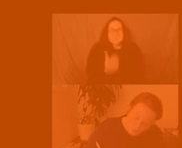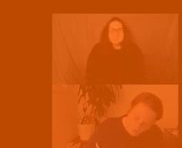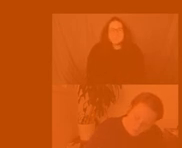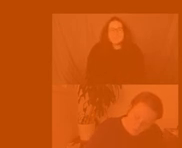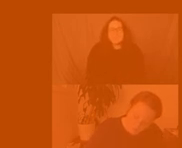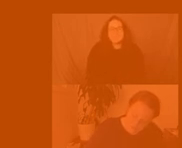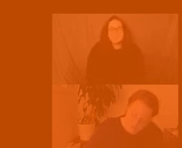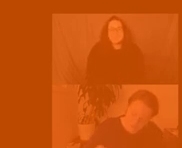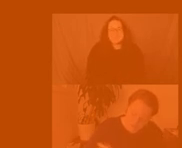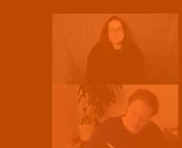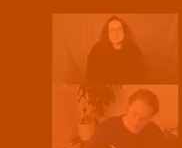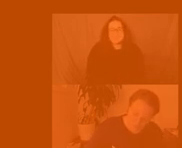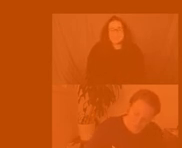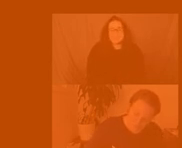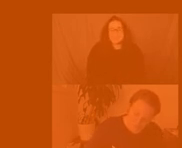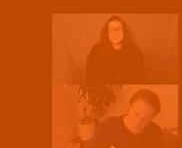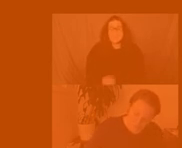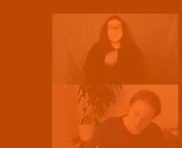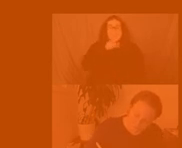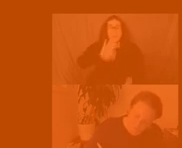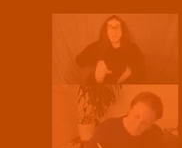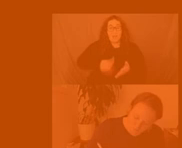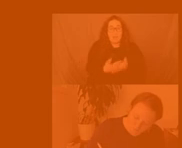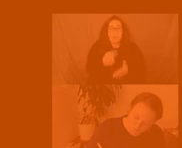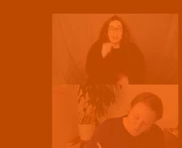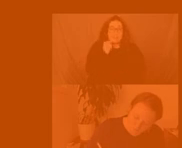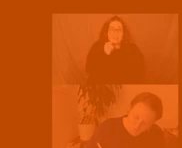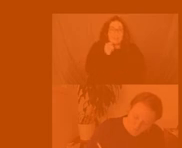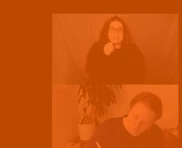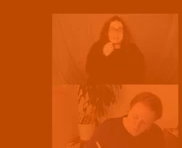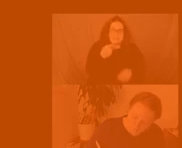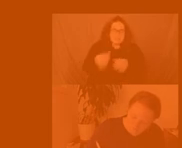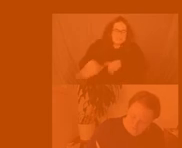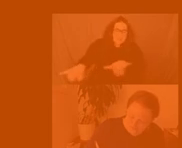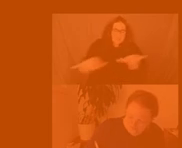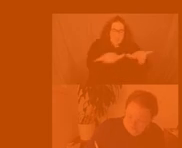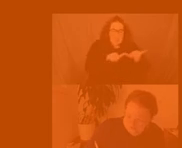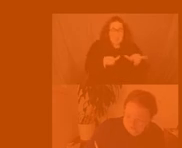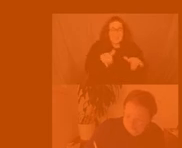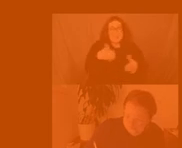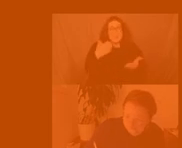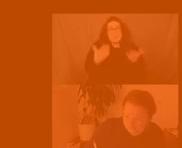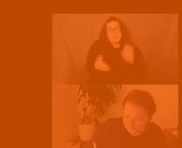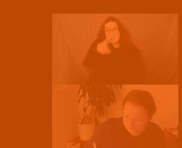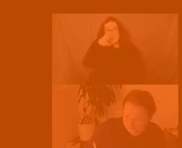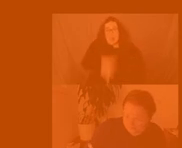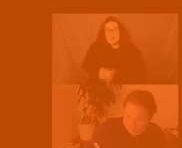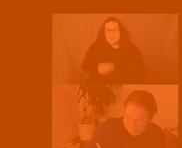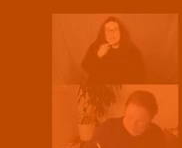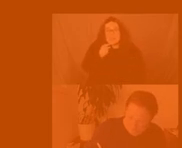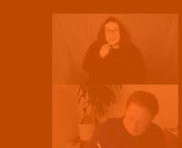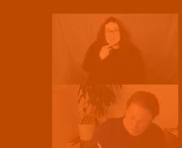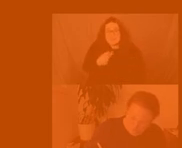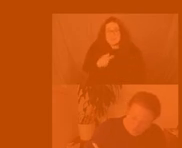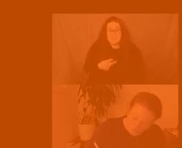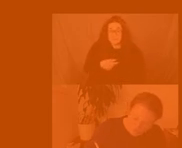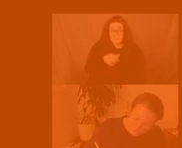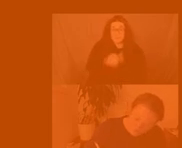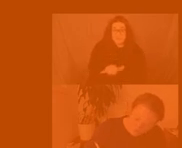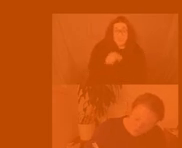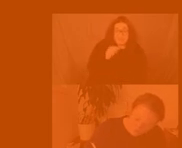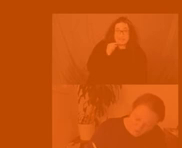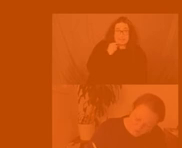be a chance to have like really crappy candy but this like this candy and like untitled la is like